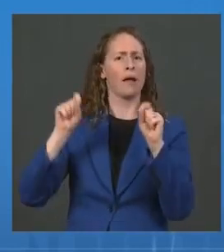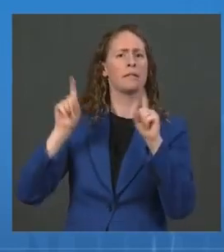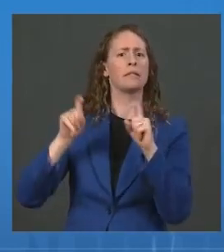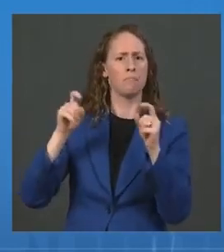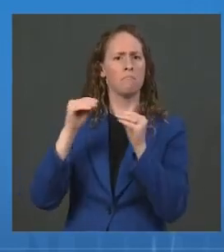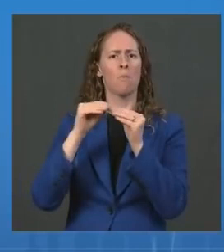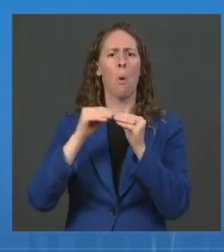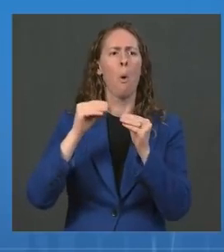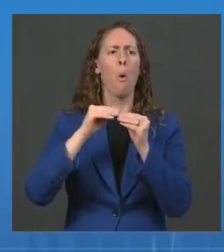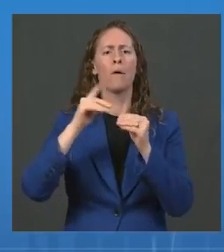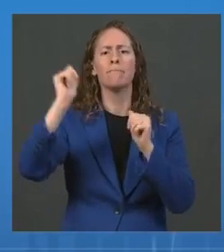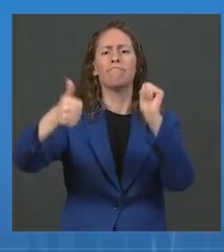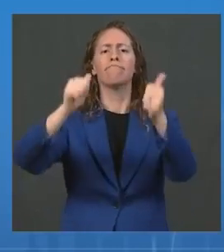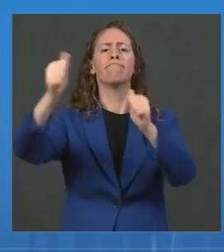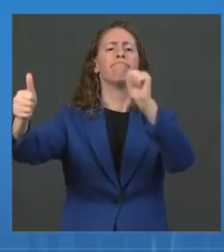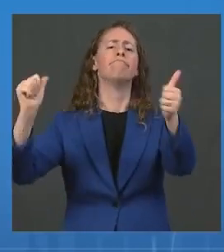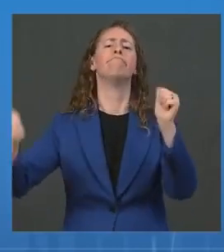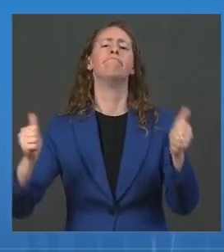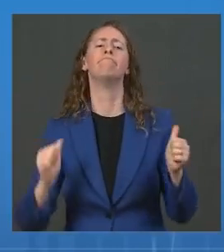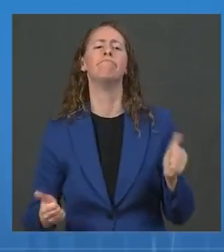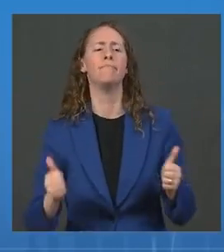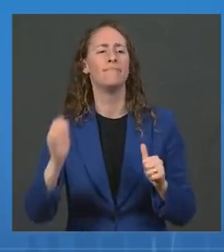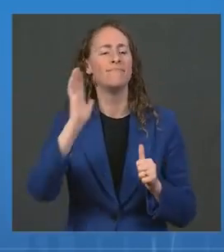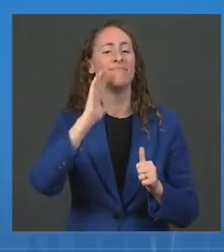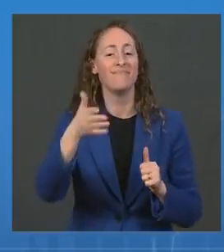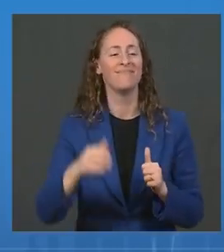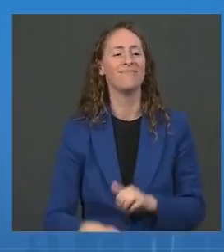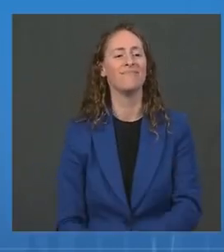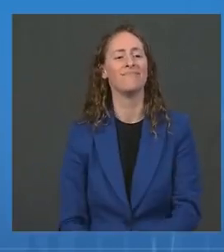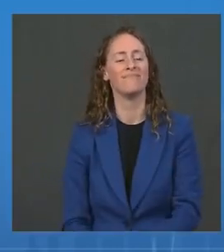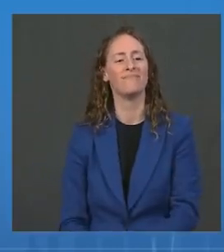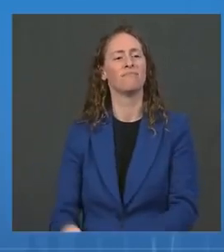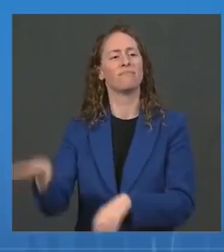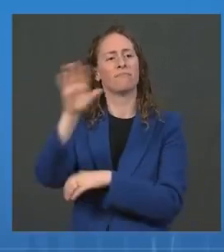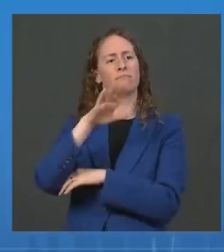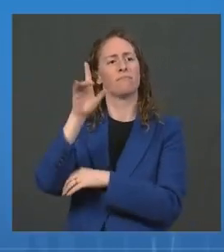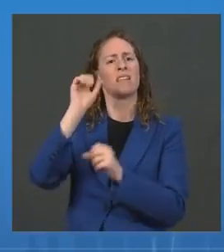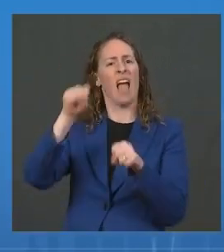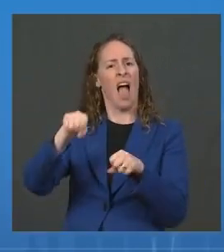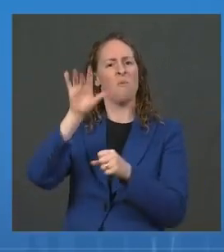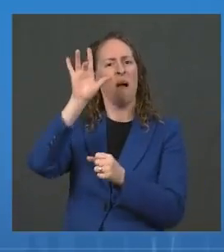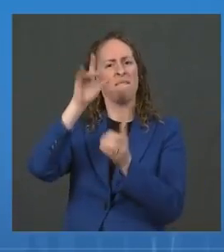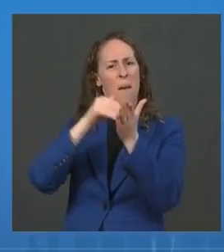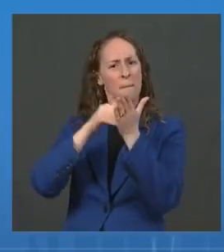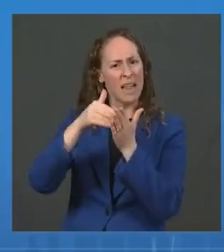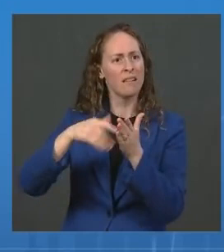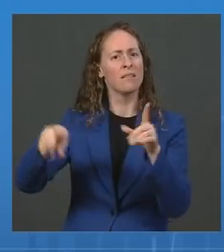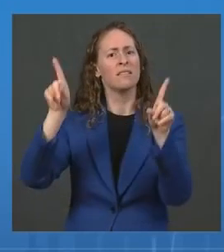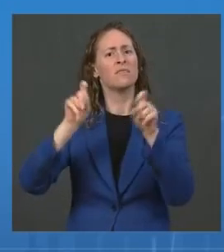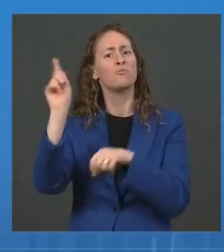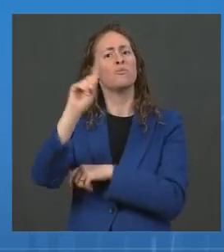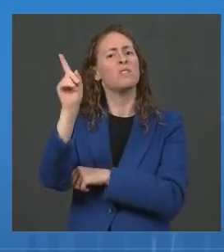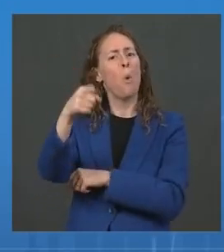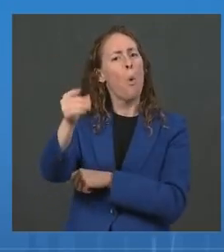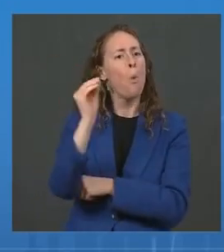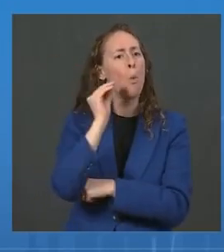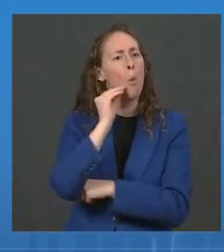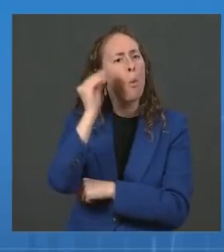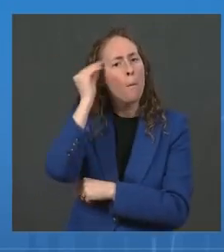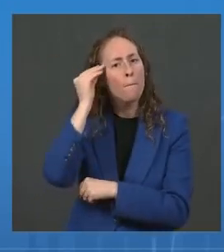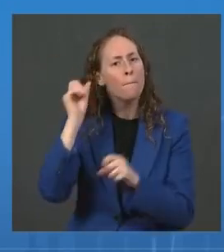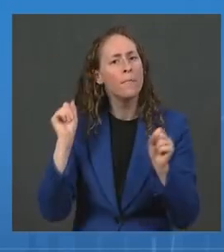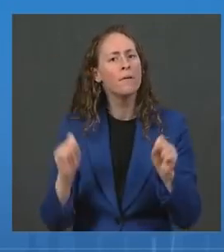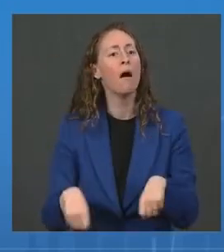and by sending 25 million free at-home tests to 1,400 community health centers and hundreds of food banks.